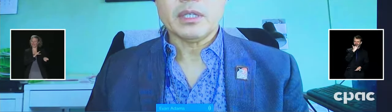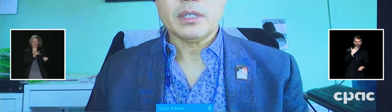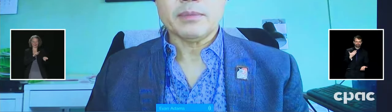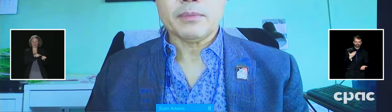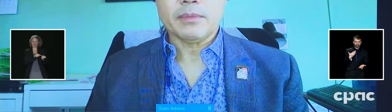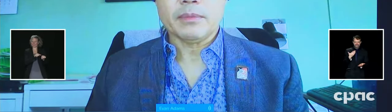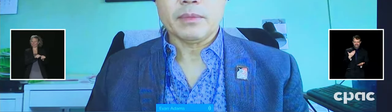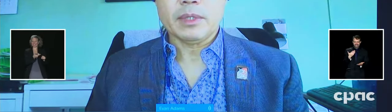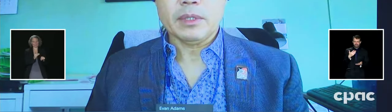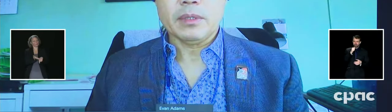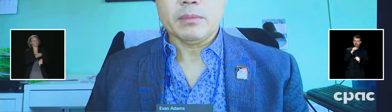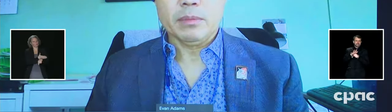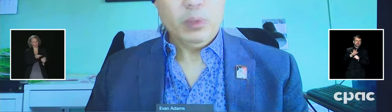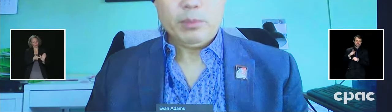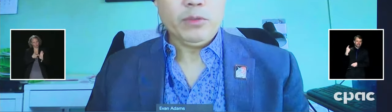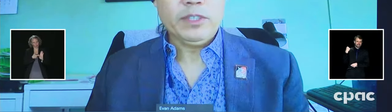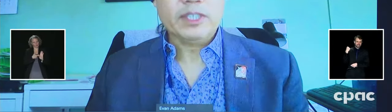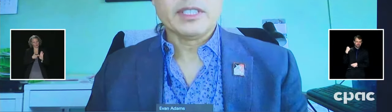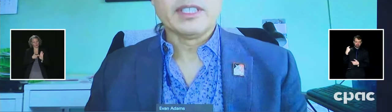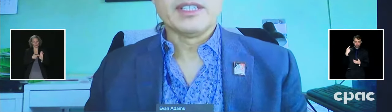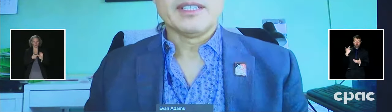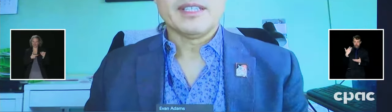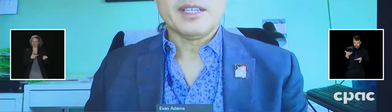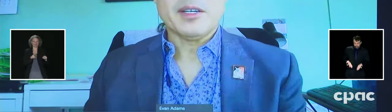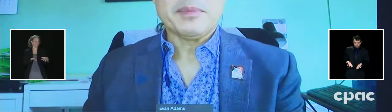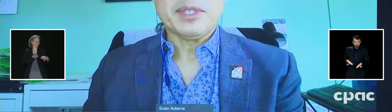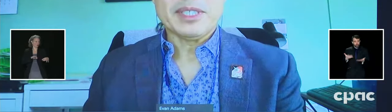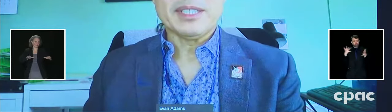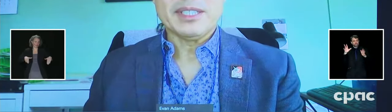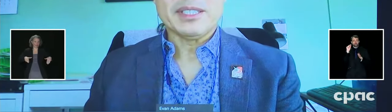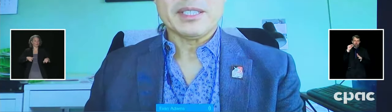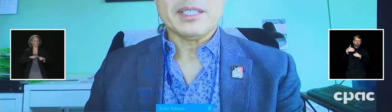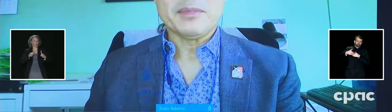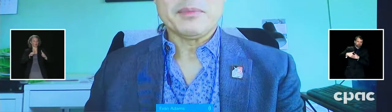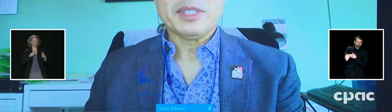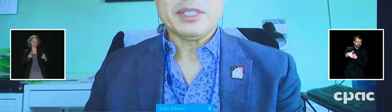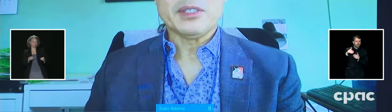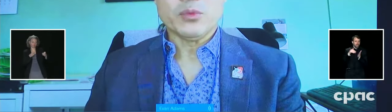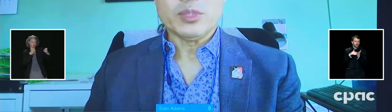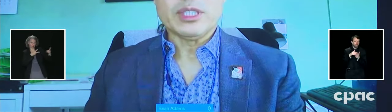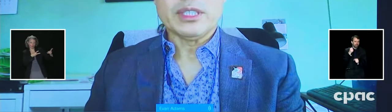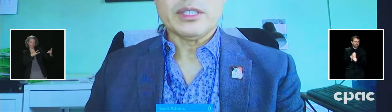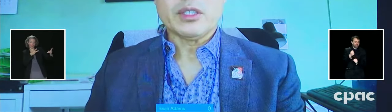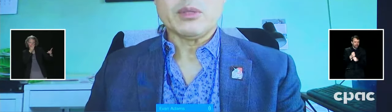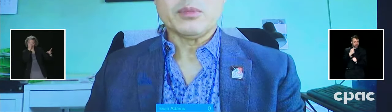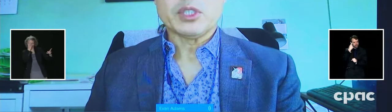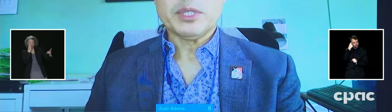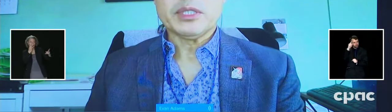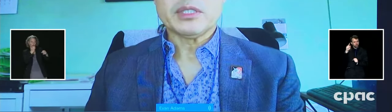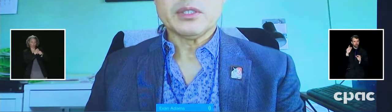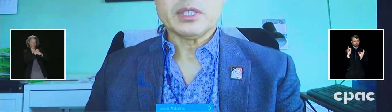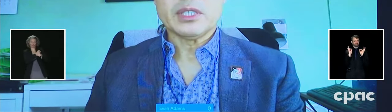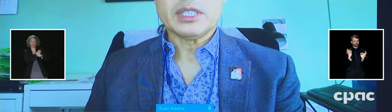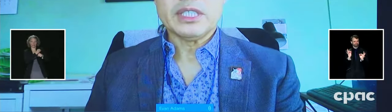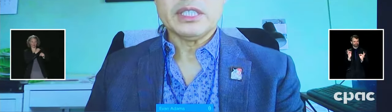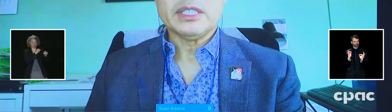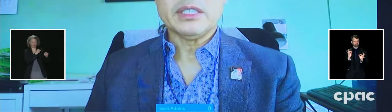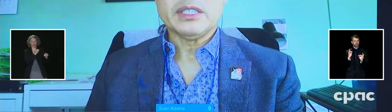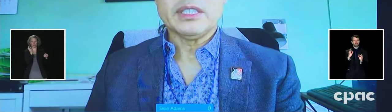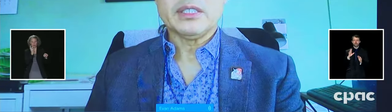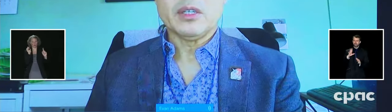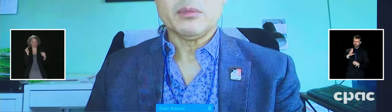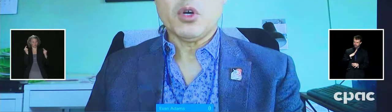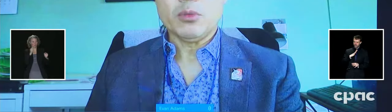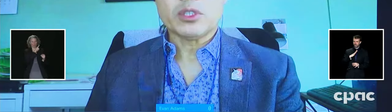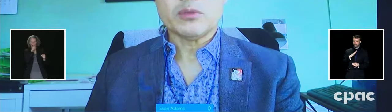perfect, but it is really an accomplishment to see